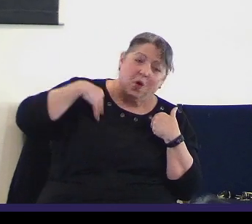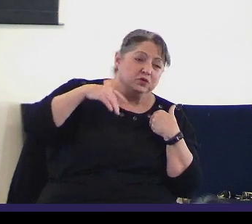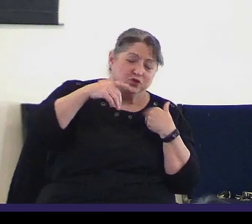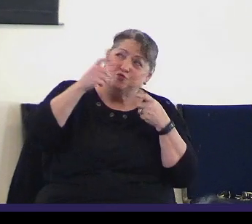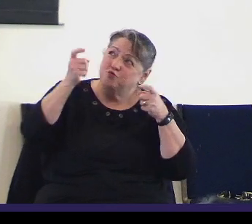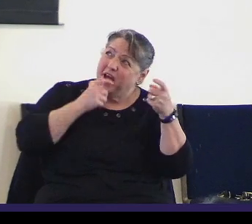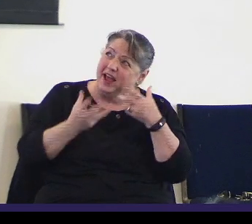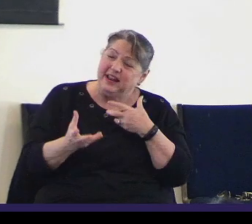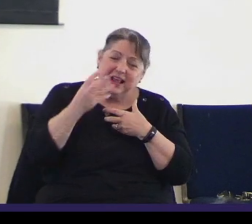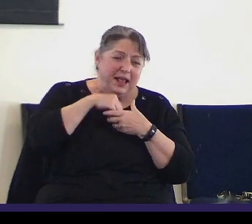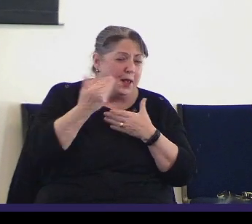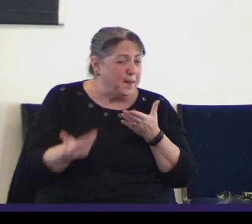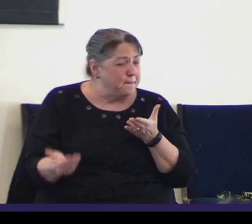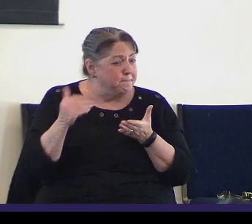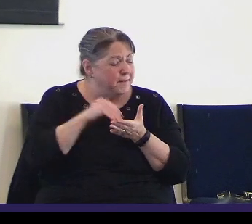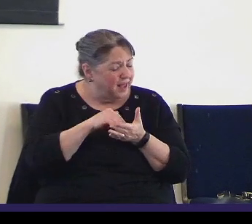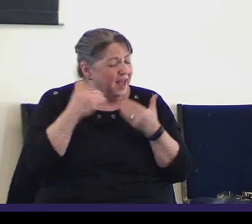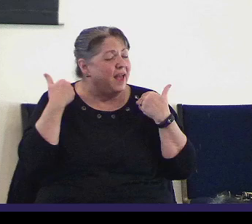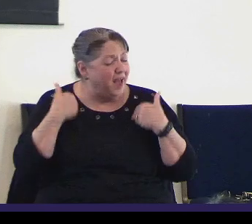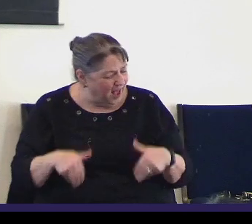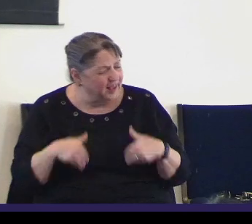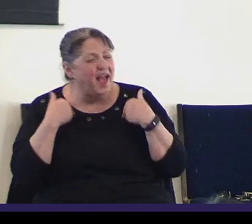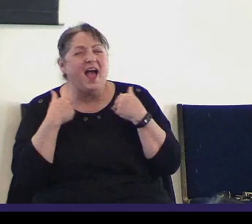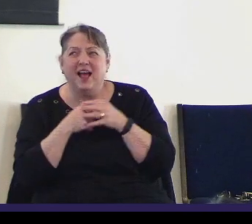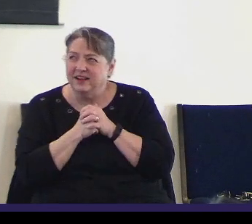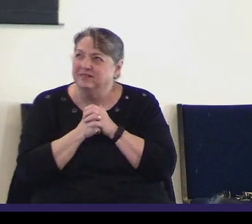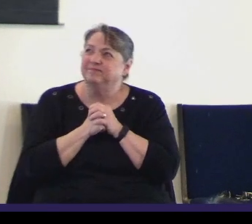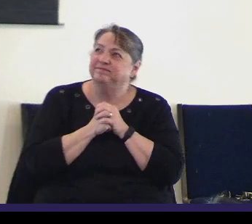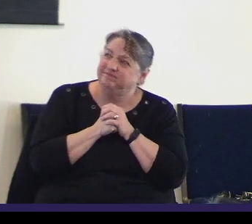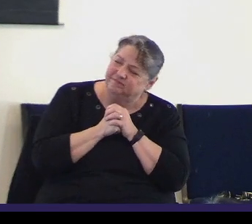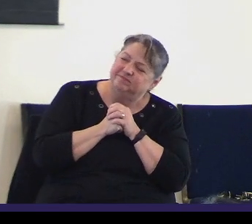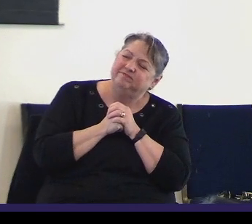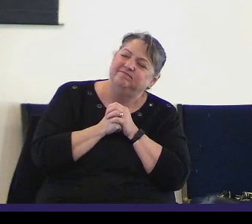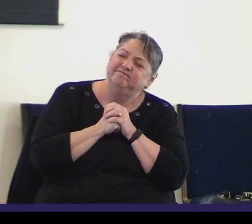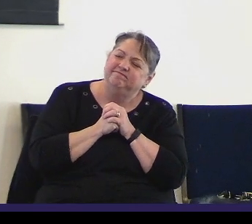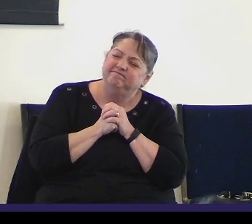so won't you reign in me again.